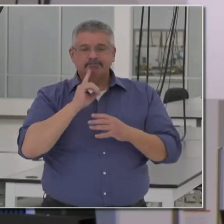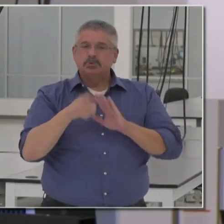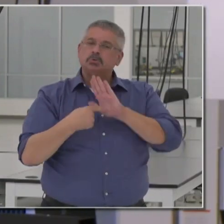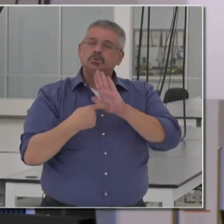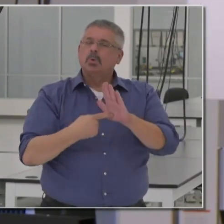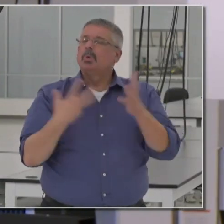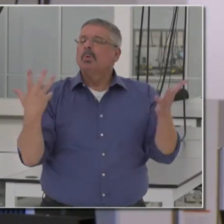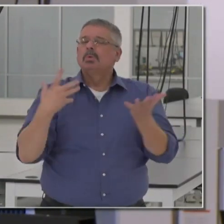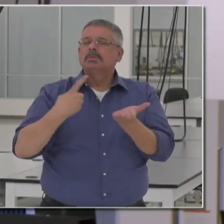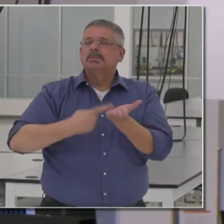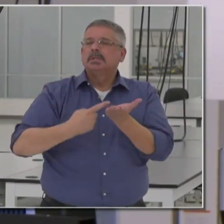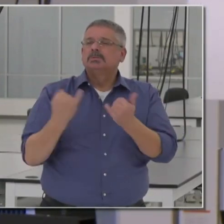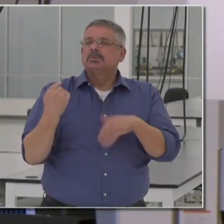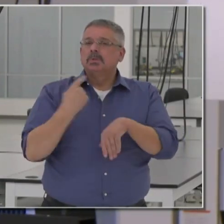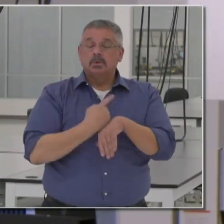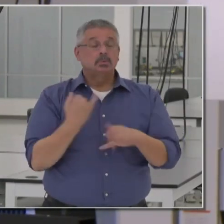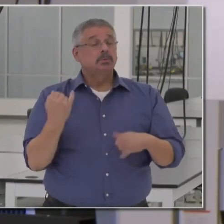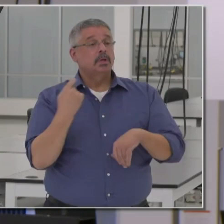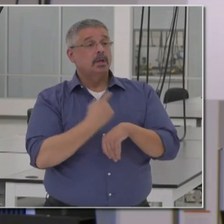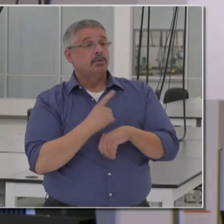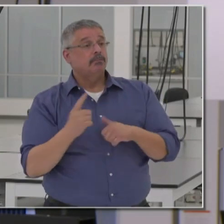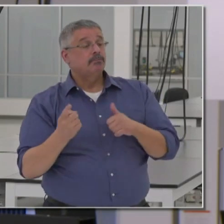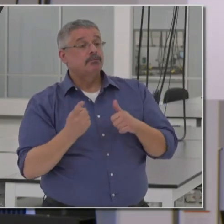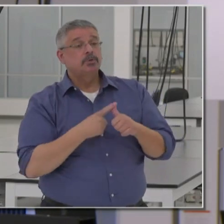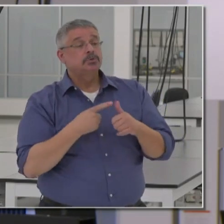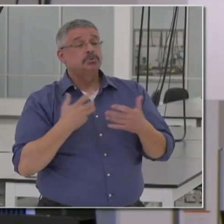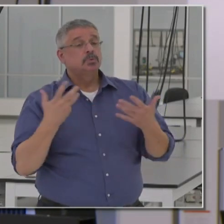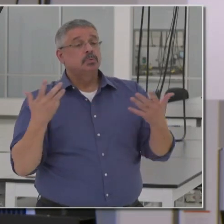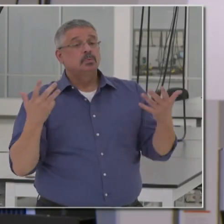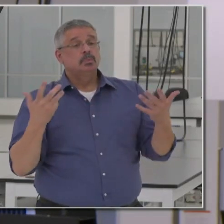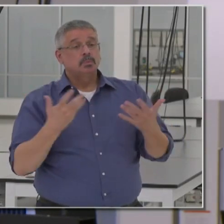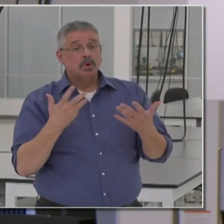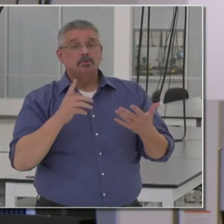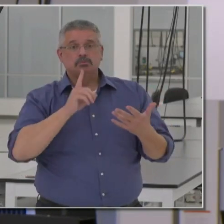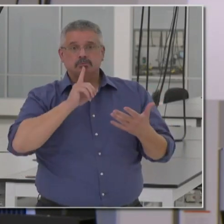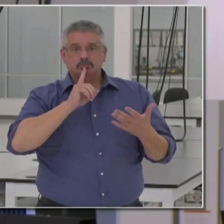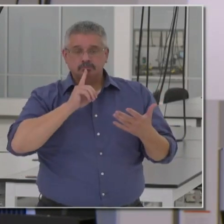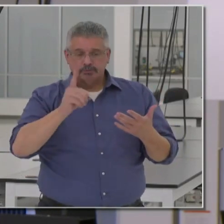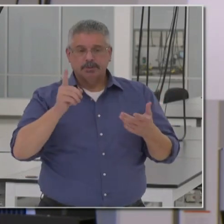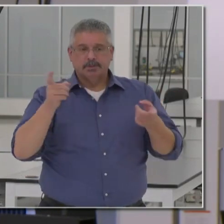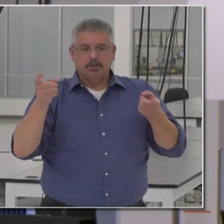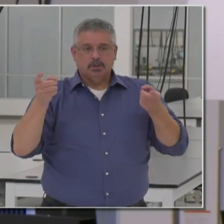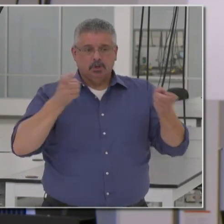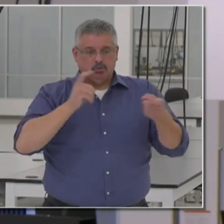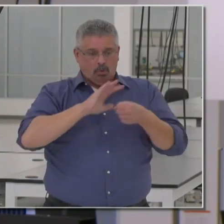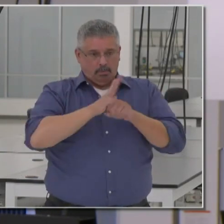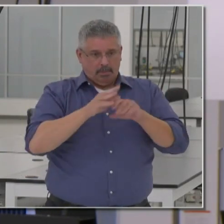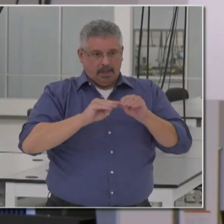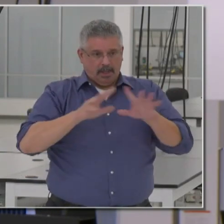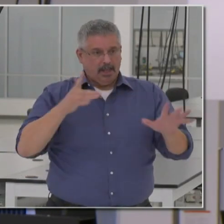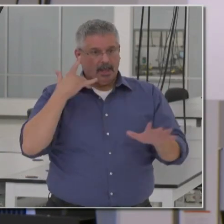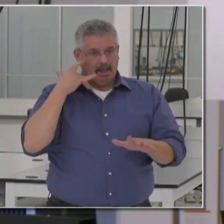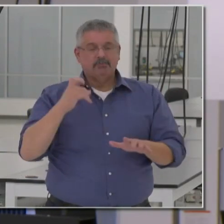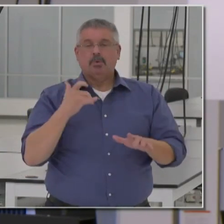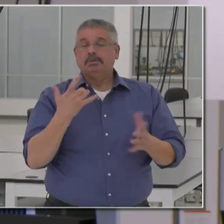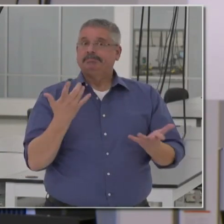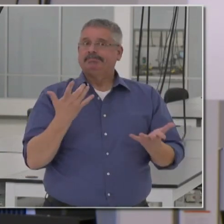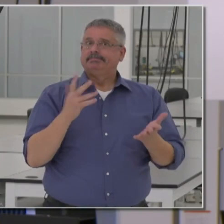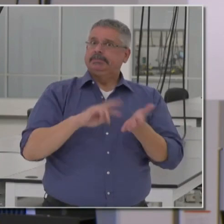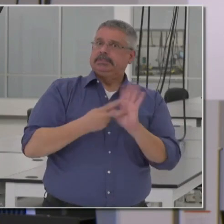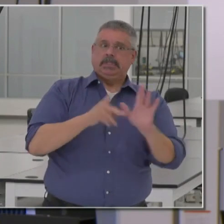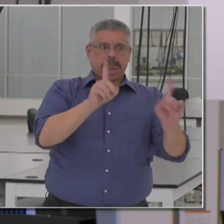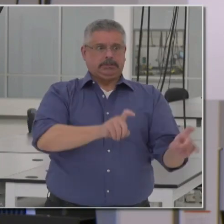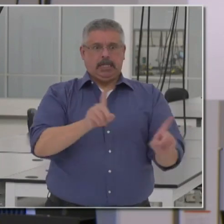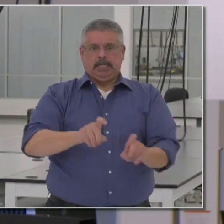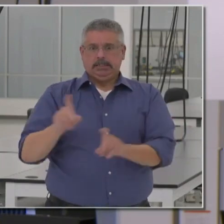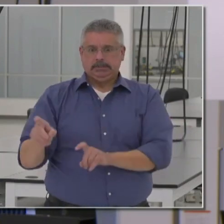about. And, uh, today, the first step in really getting a handle on the pandemic in California is testing. So